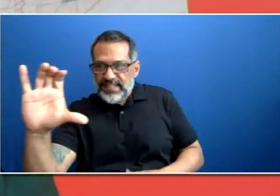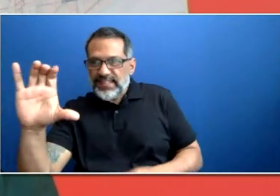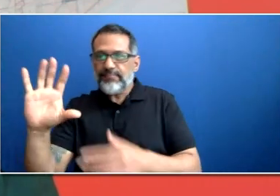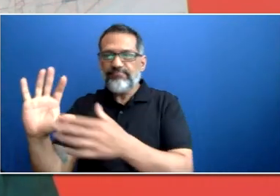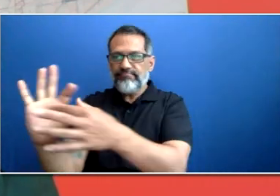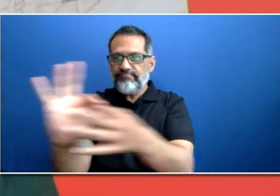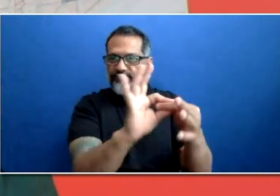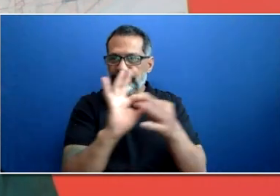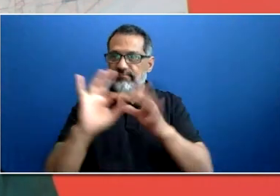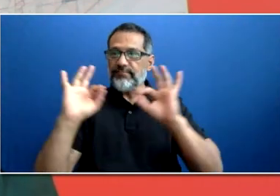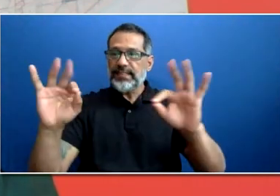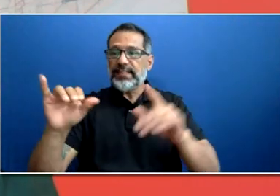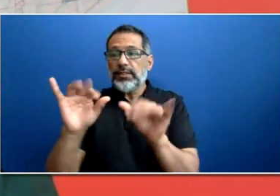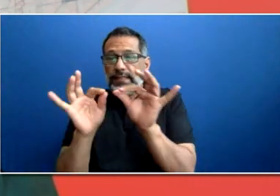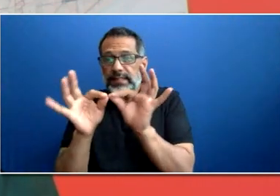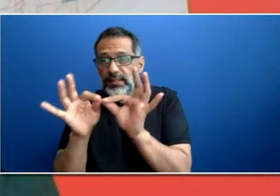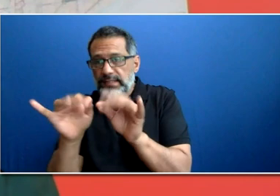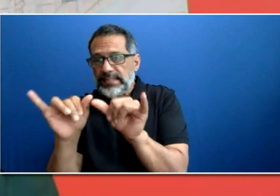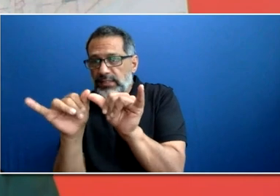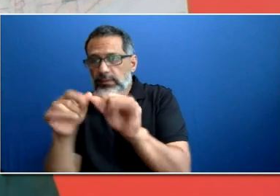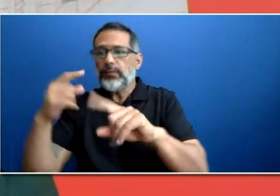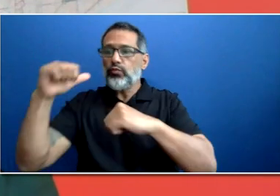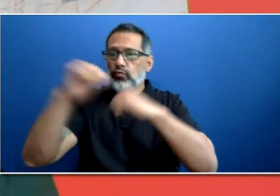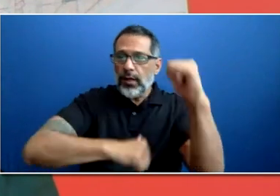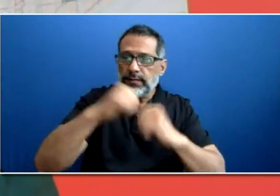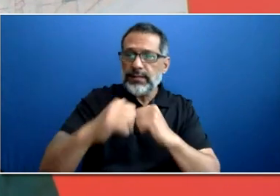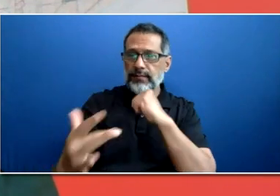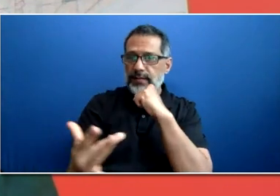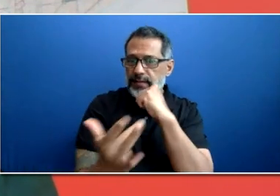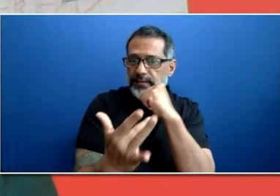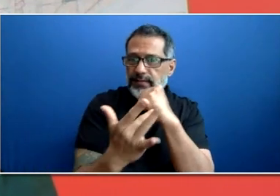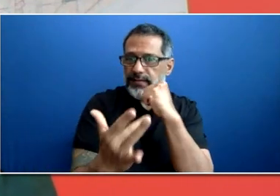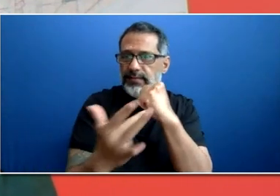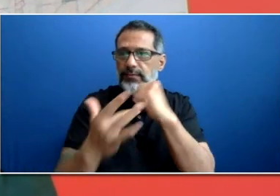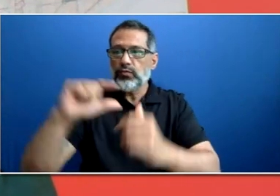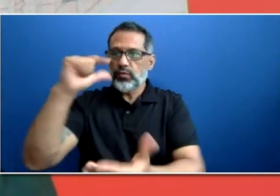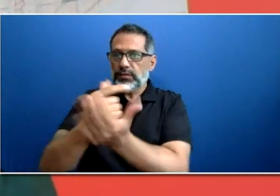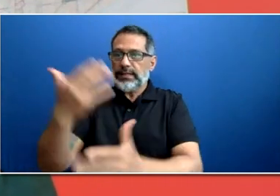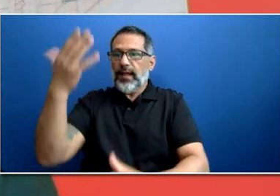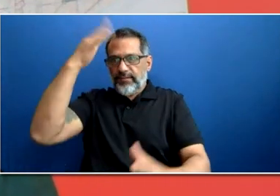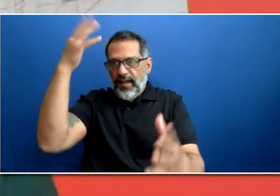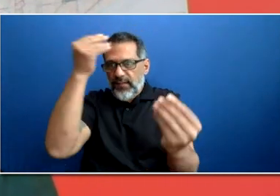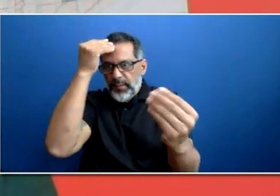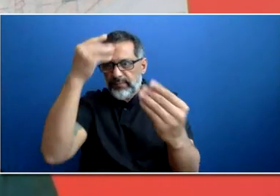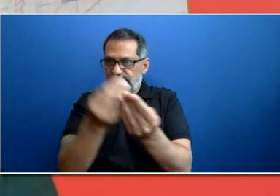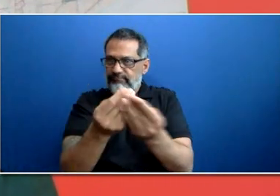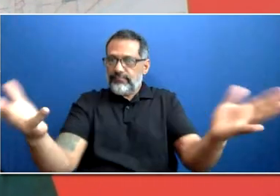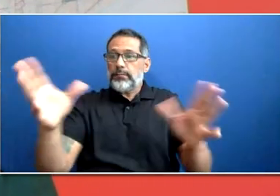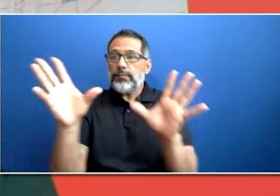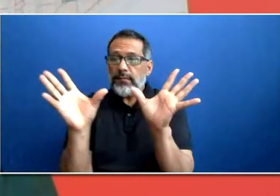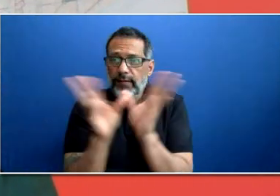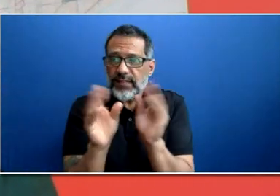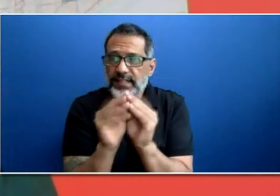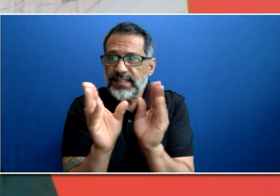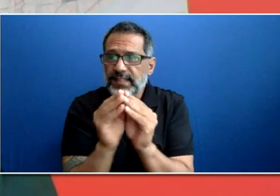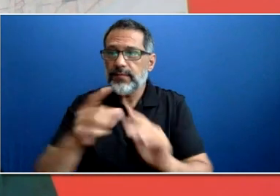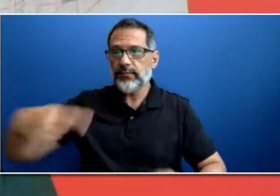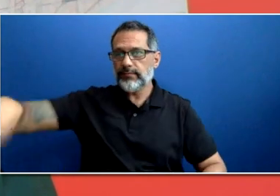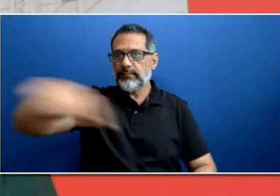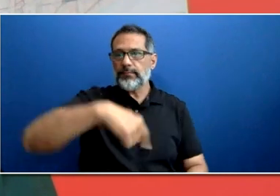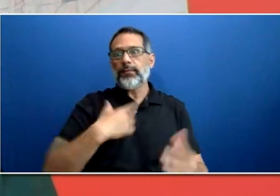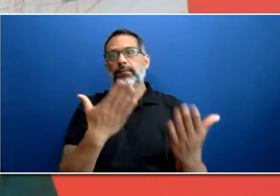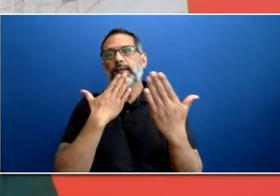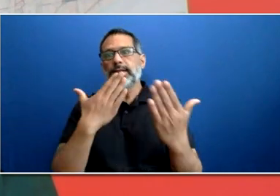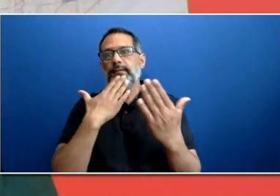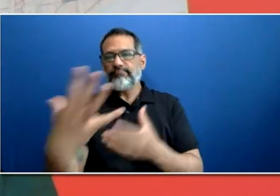Technical Graduates Information Session. Thank you for taking the time to participate today. We hope you enjoy the session and